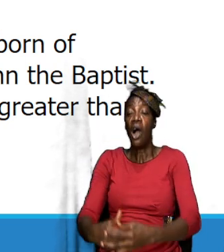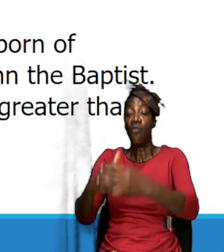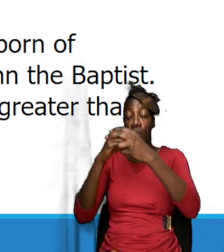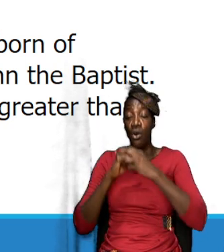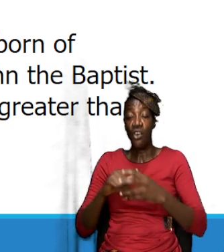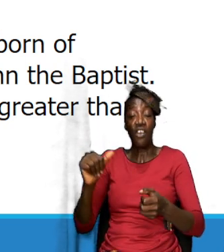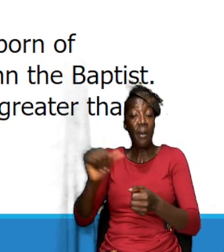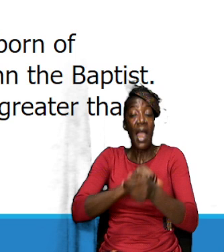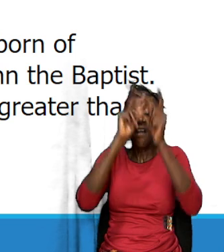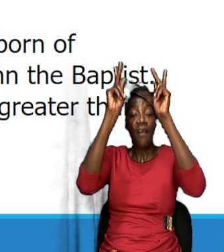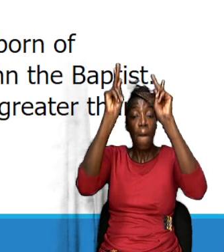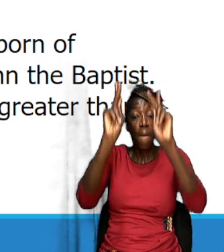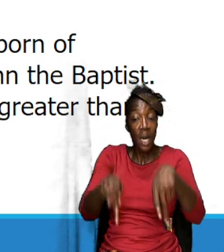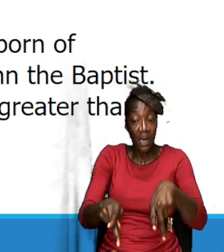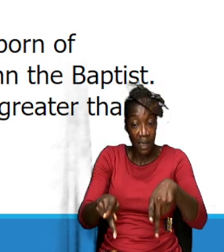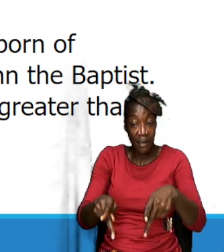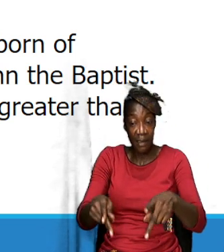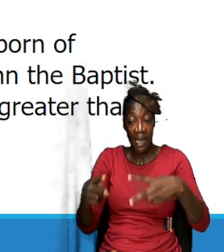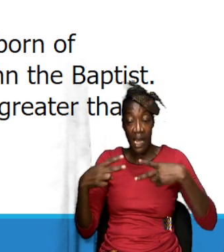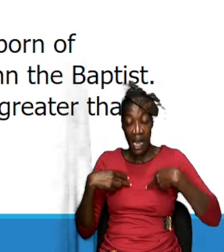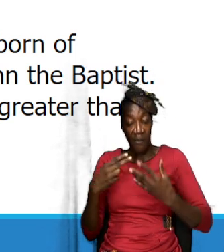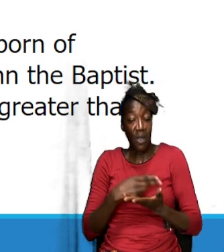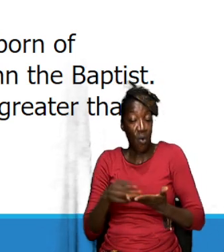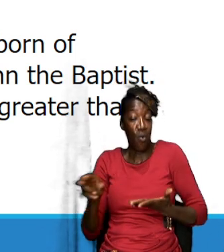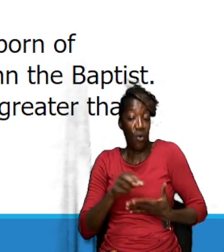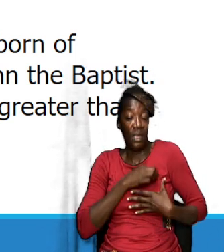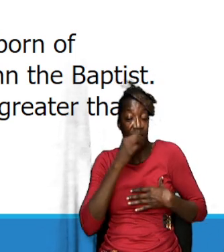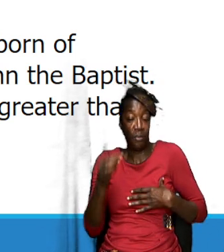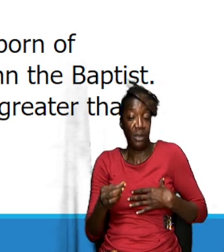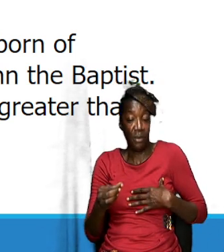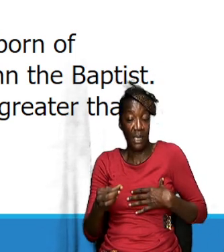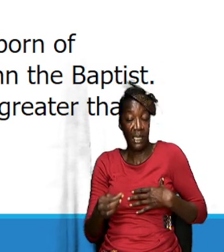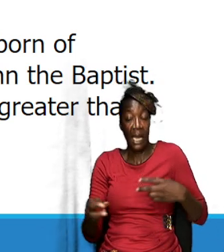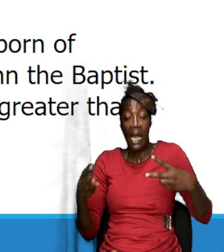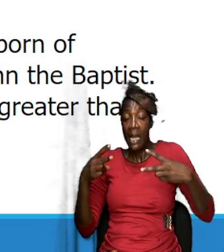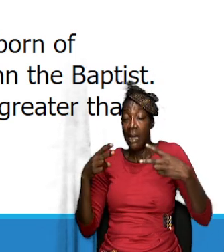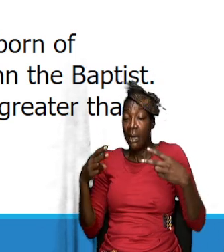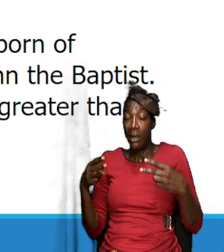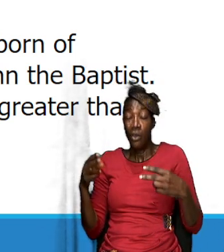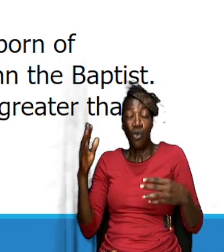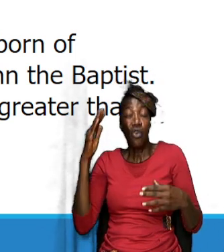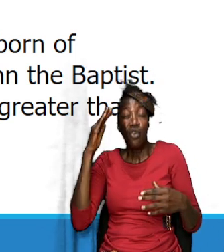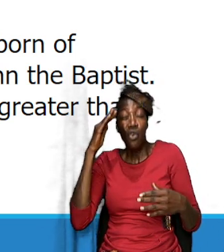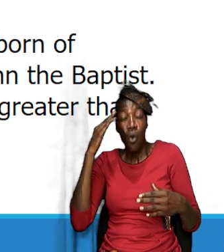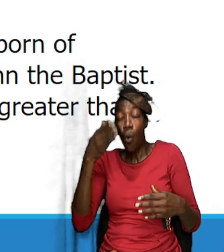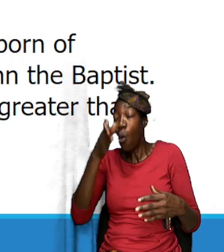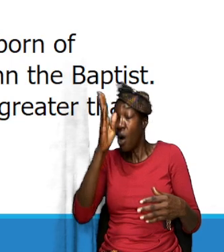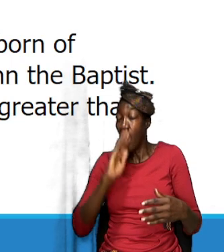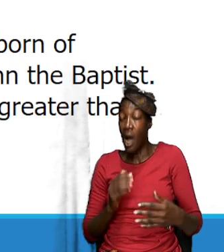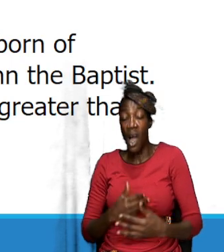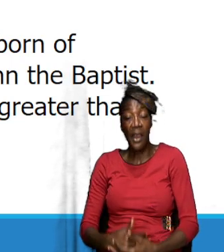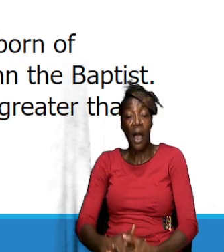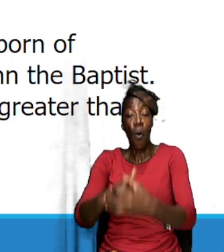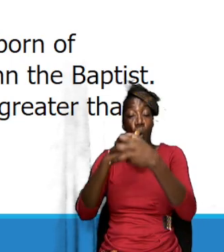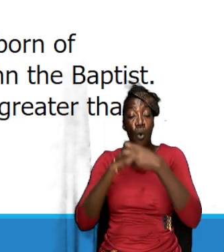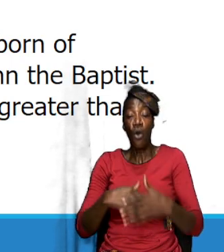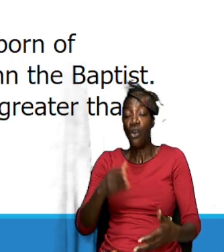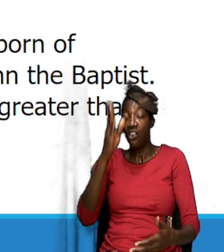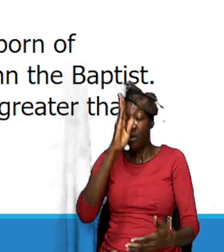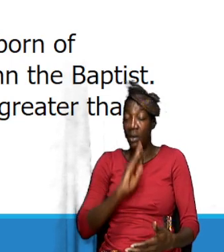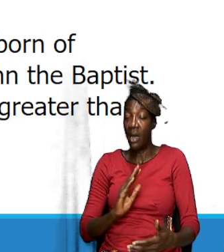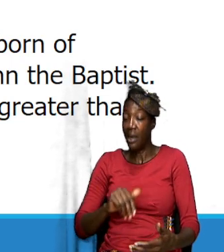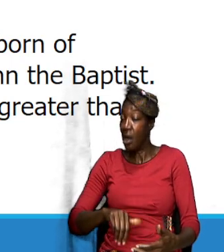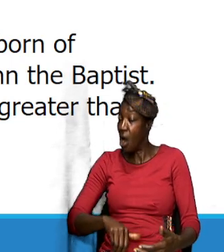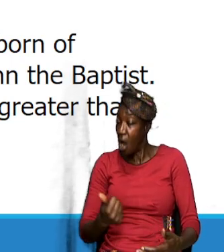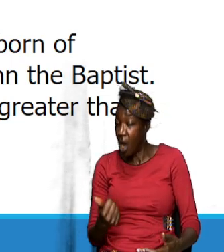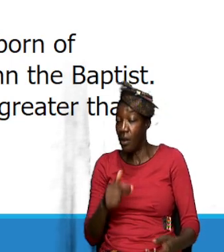Ghost has the capacity to know God and to worship God in ways that the patriarch could